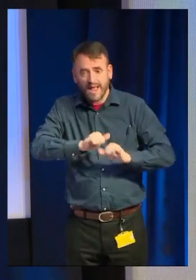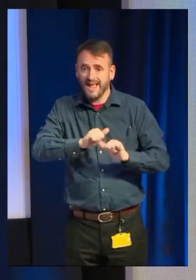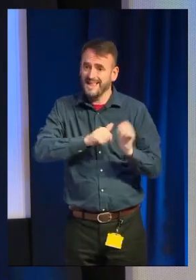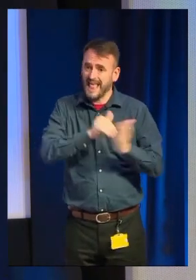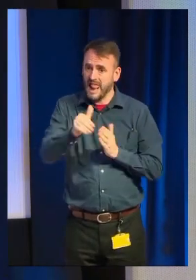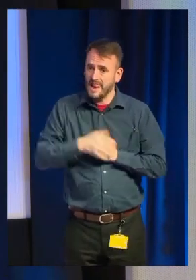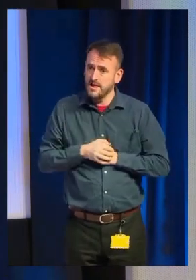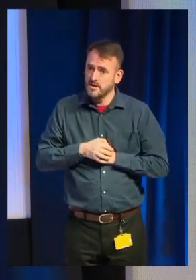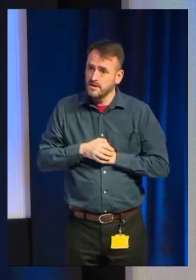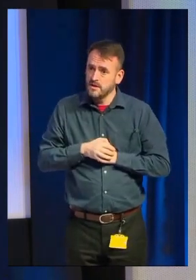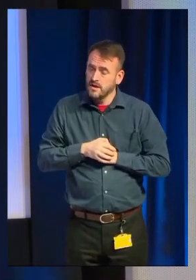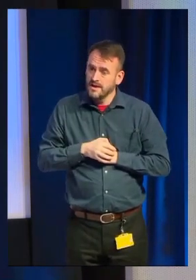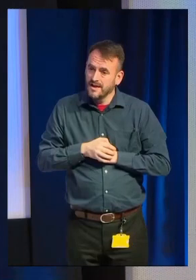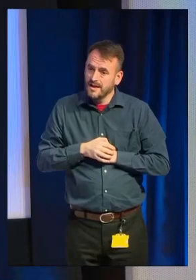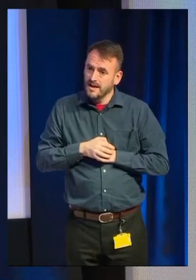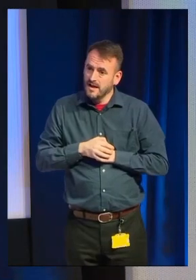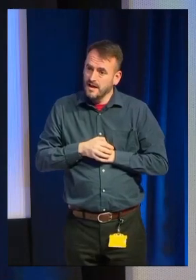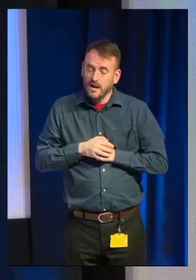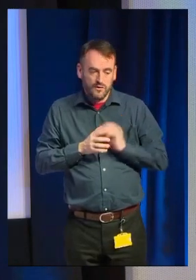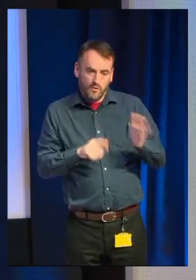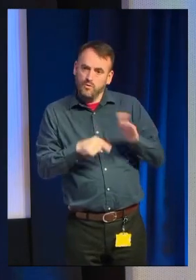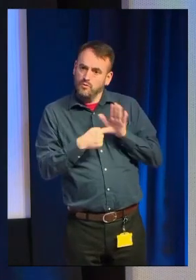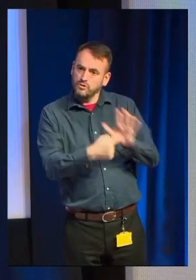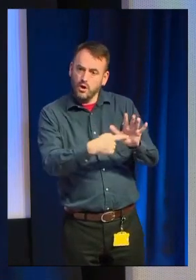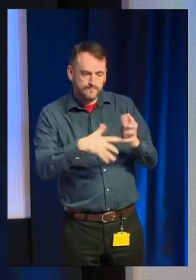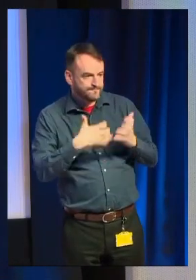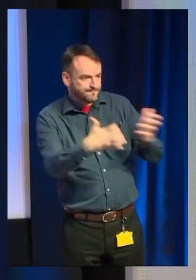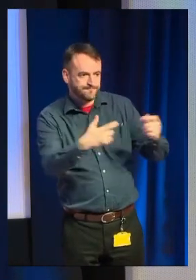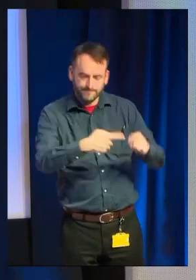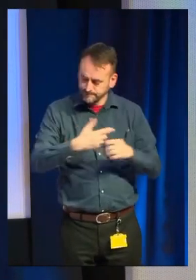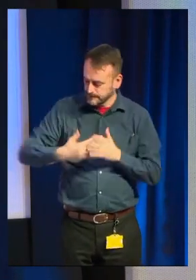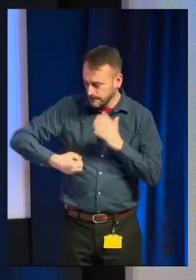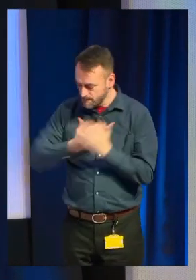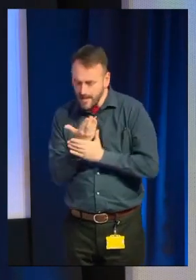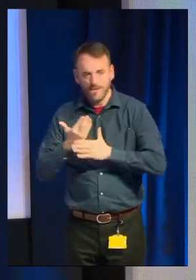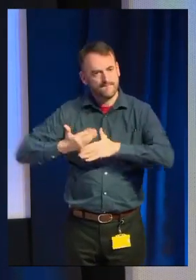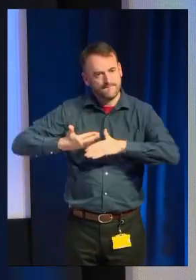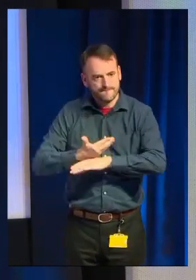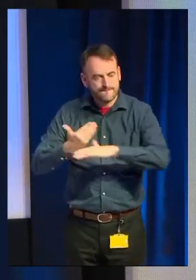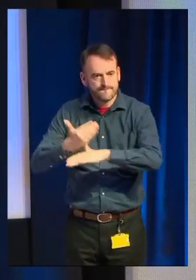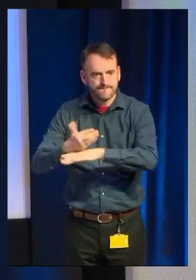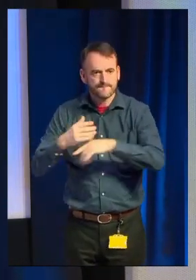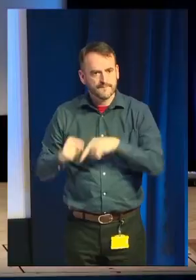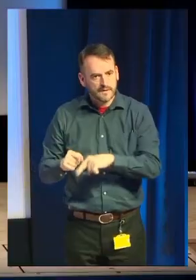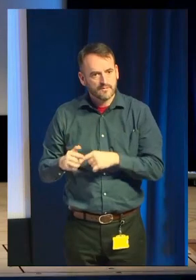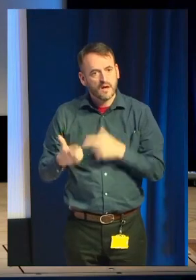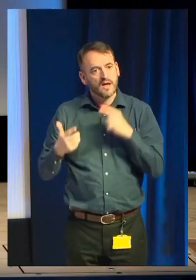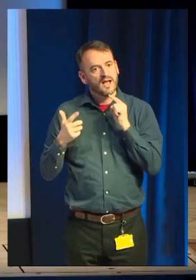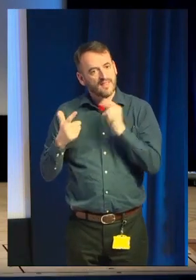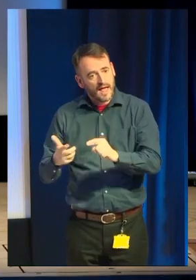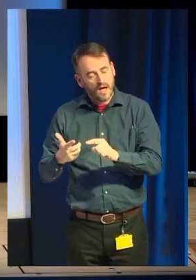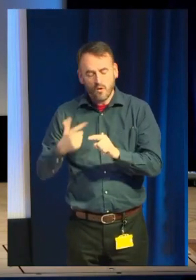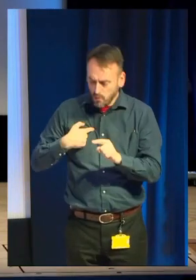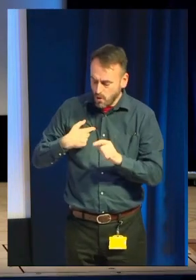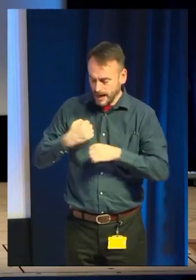that development is active. Your store page is the best place to do it. It is your book cover and your